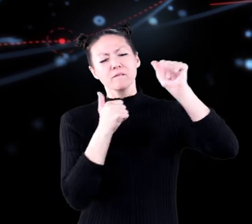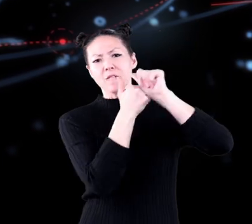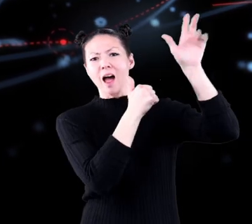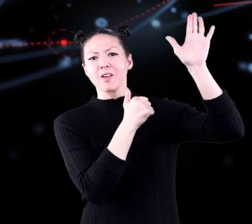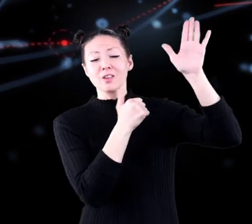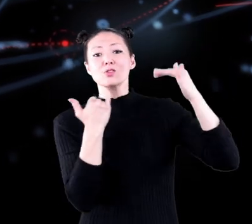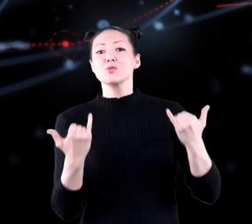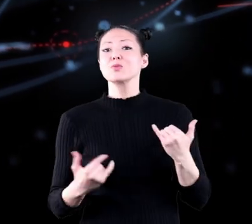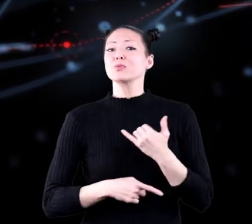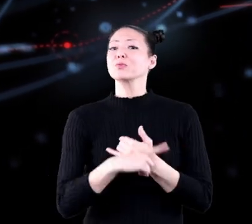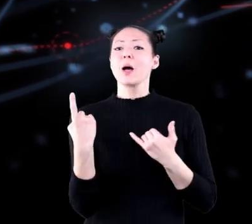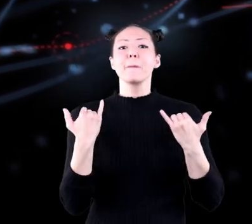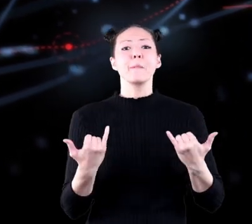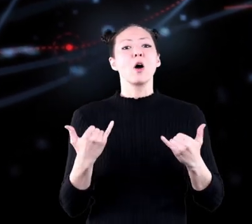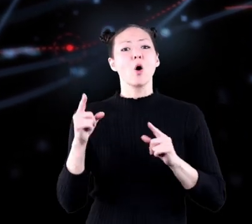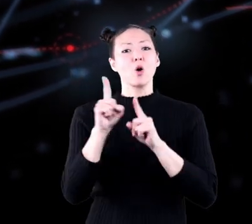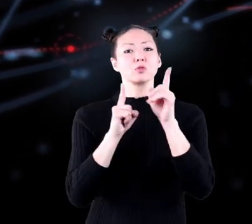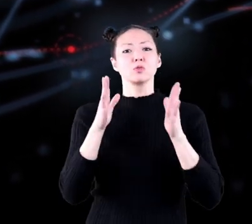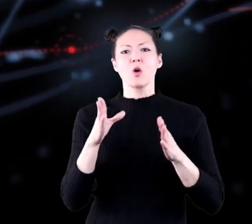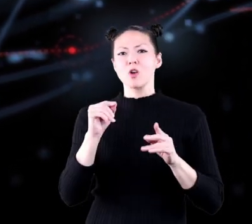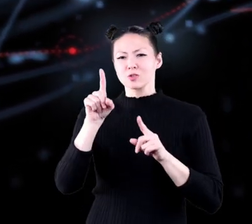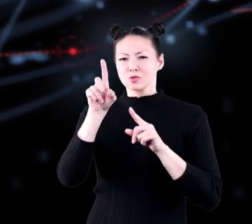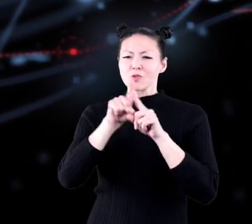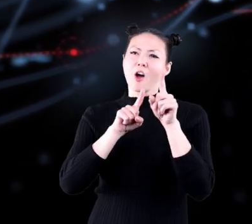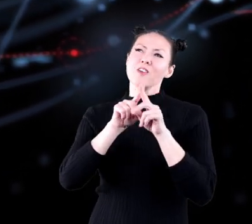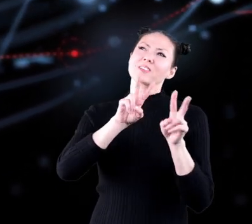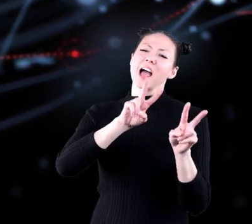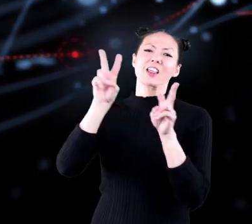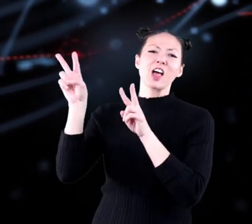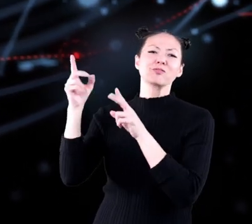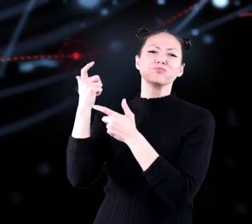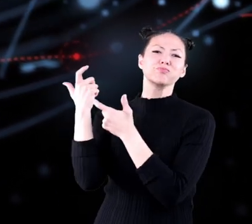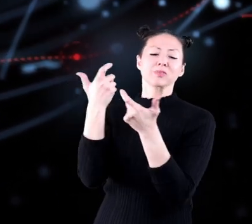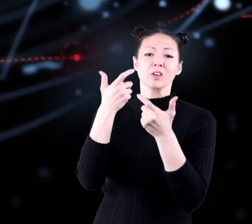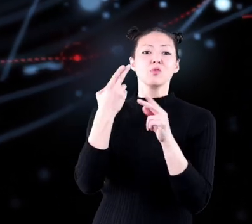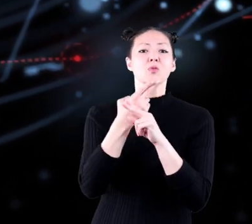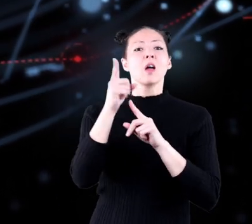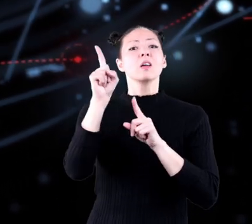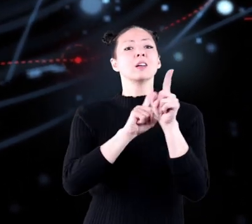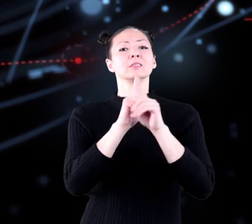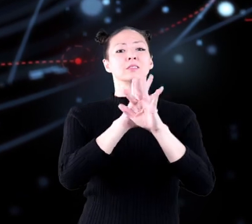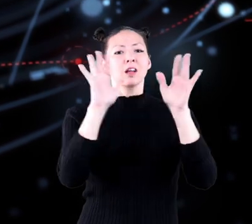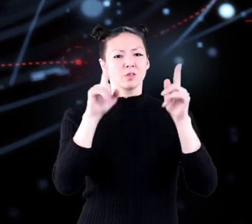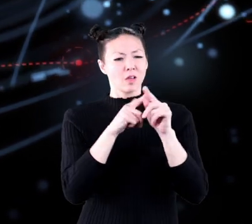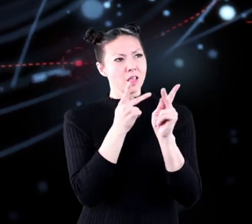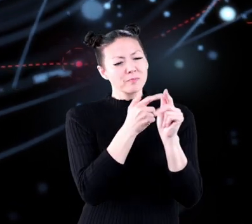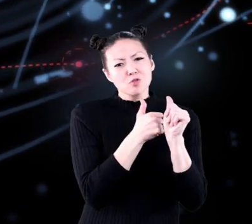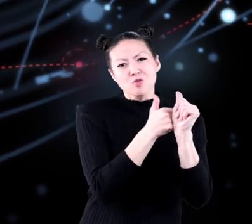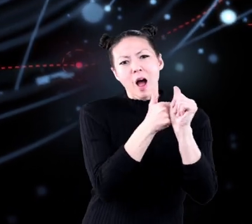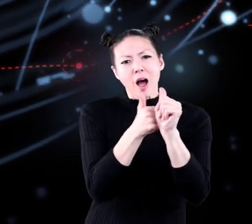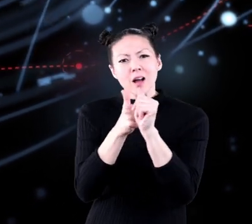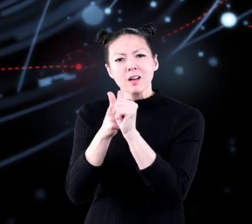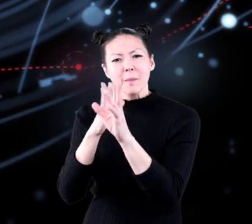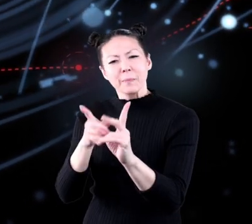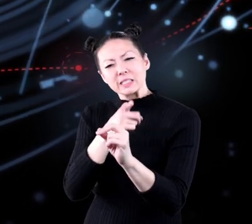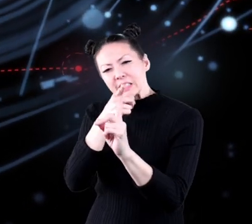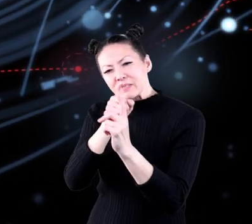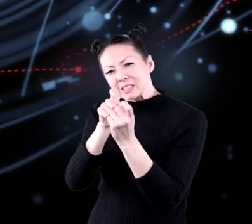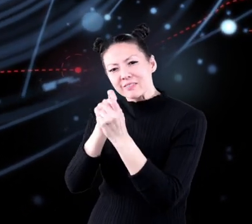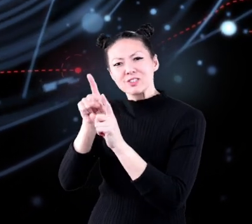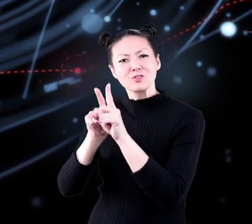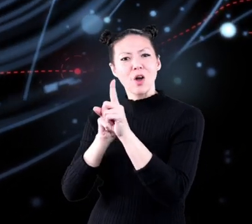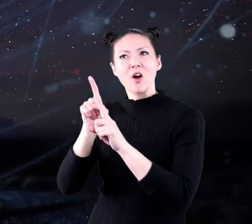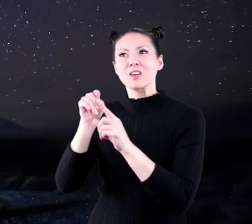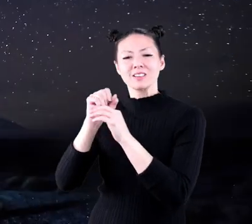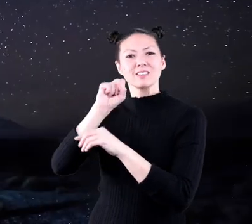Today, modern astronomers and stargazers use constellations to help keep track of specific stars in the sky.